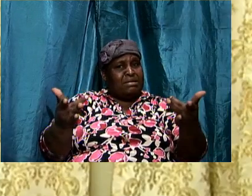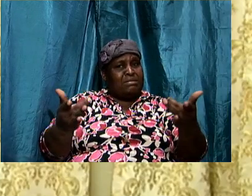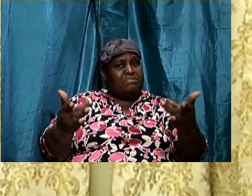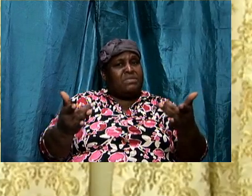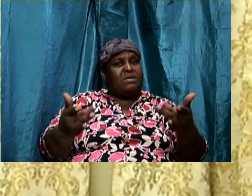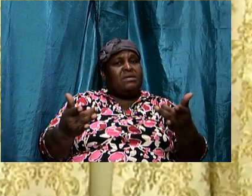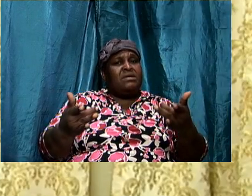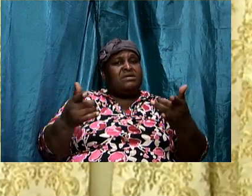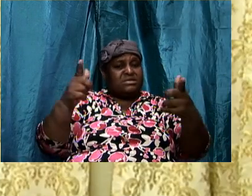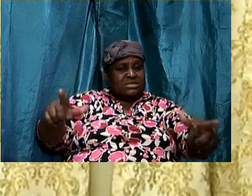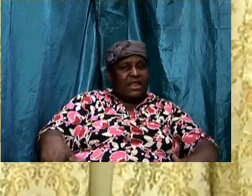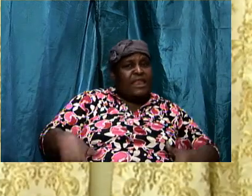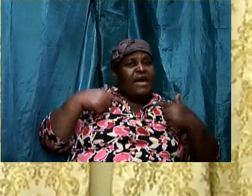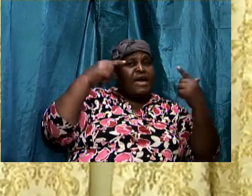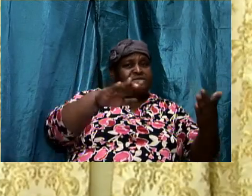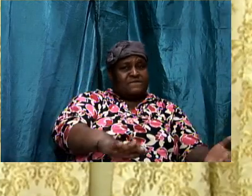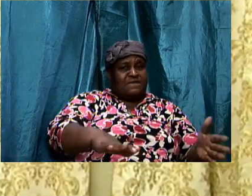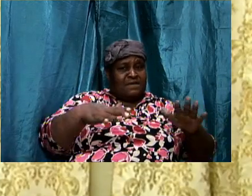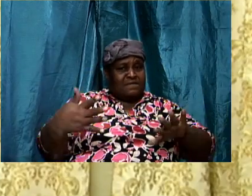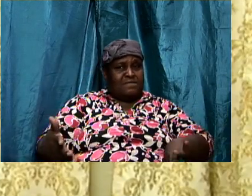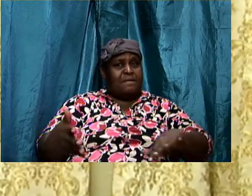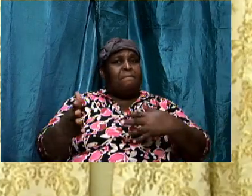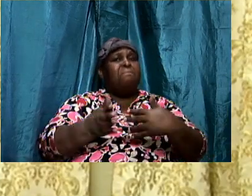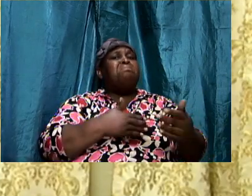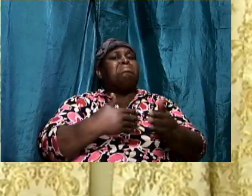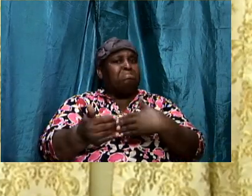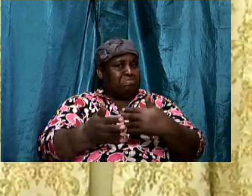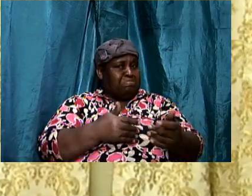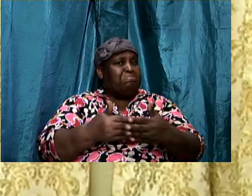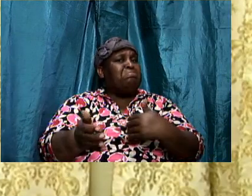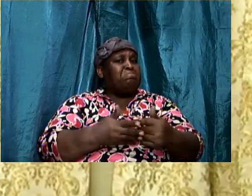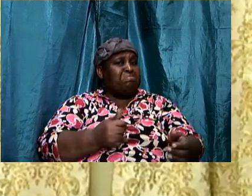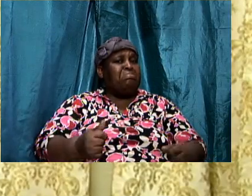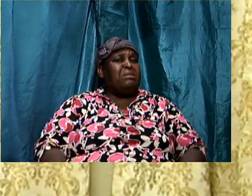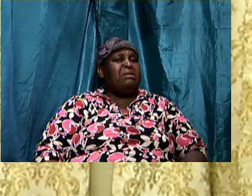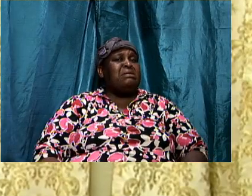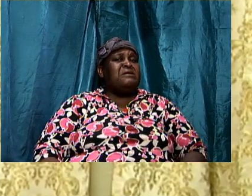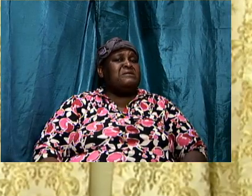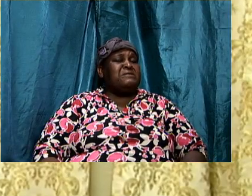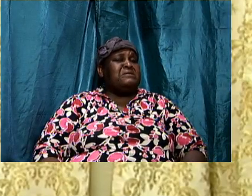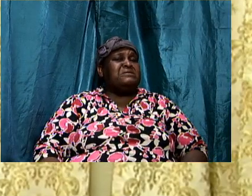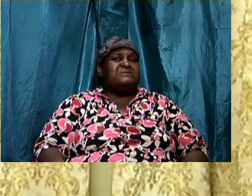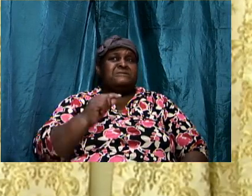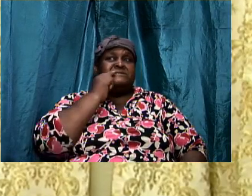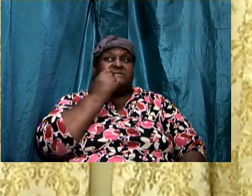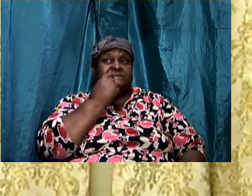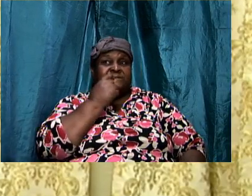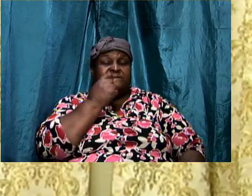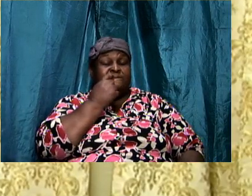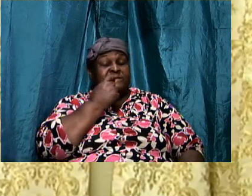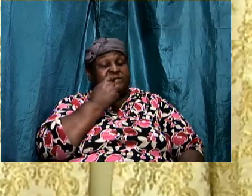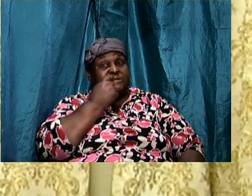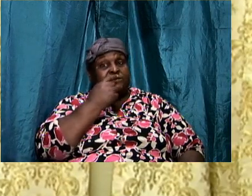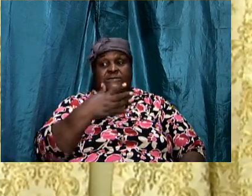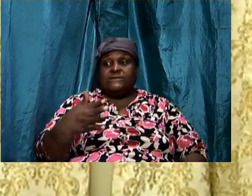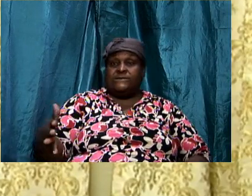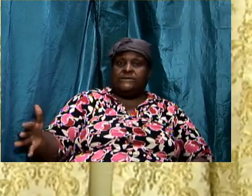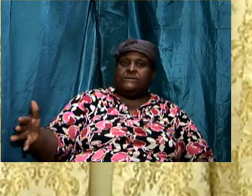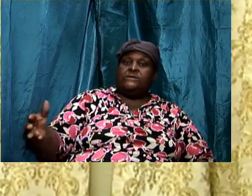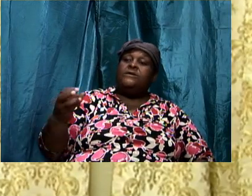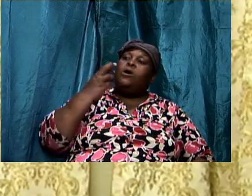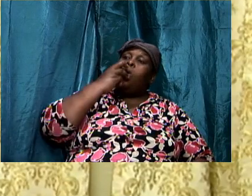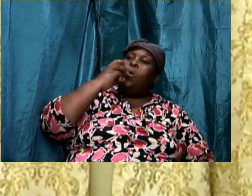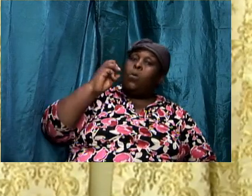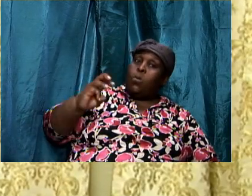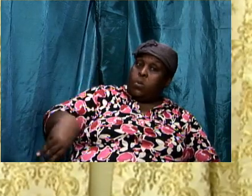life and death matter it is a vicious conflict it is a wicked